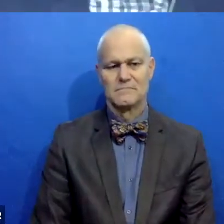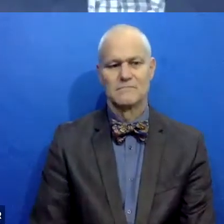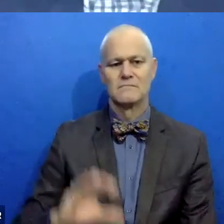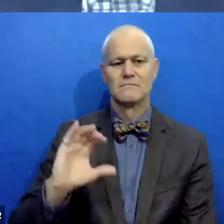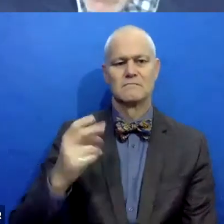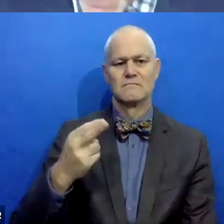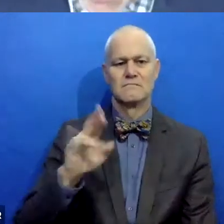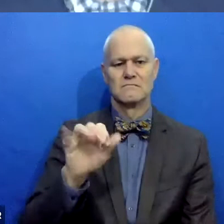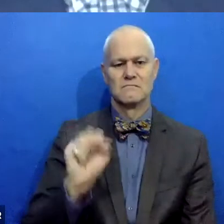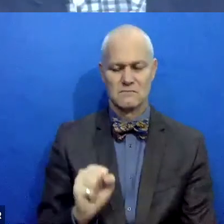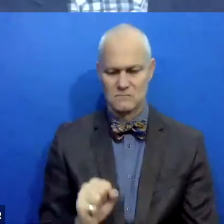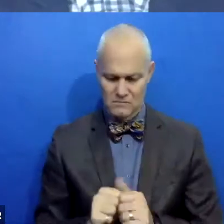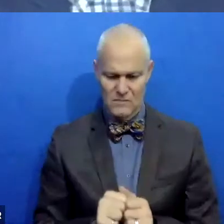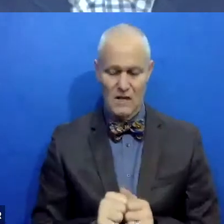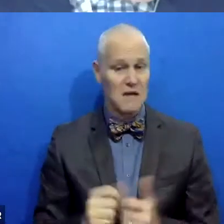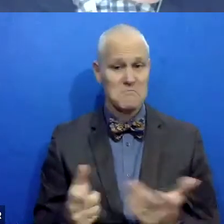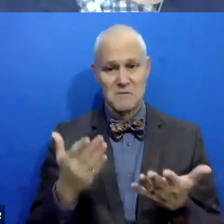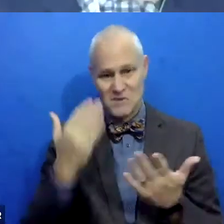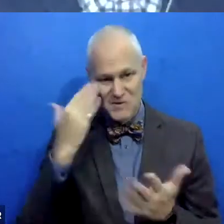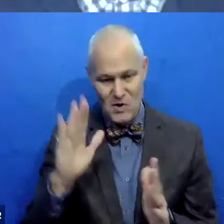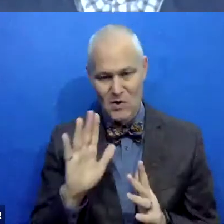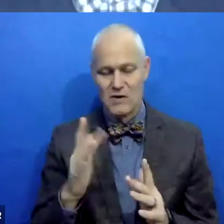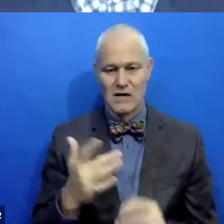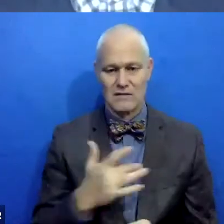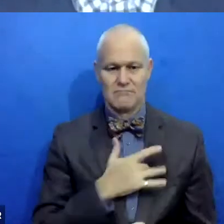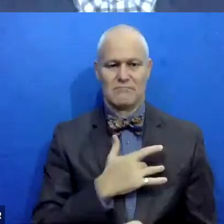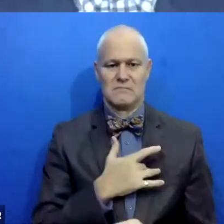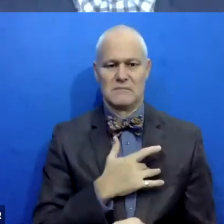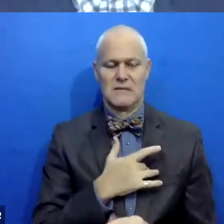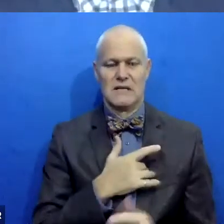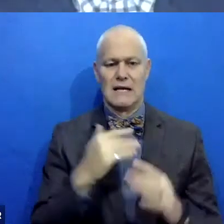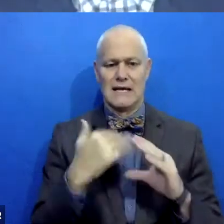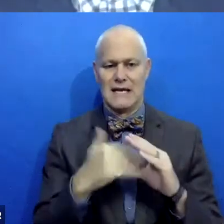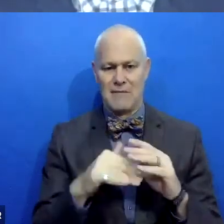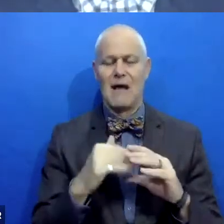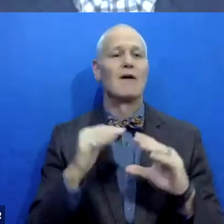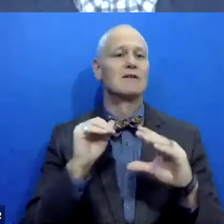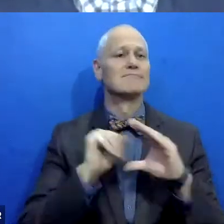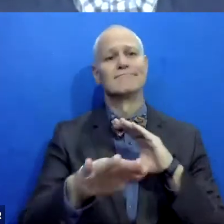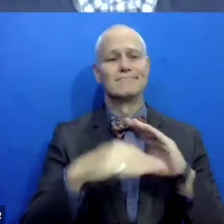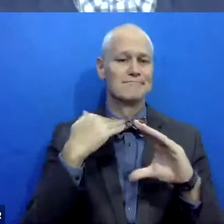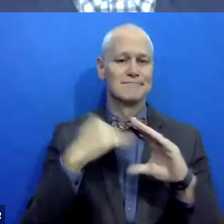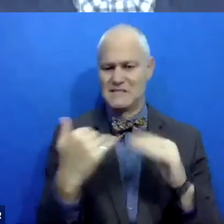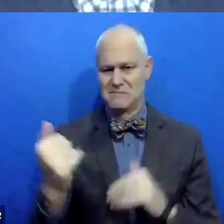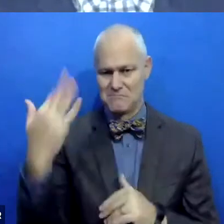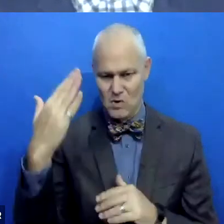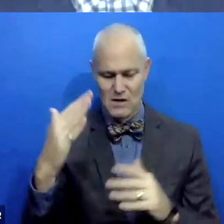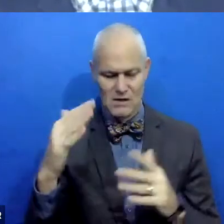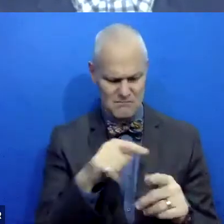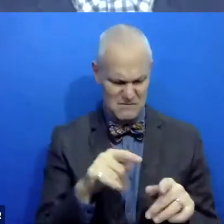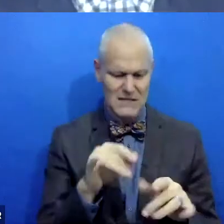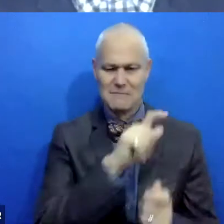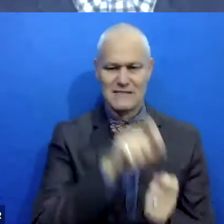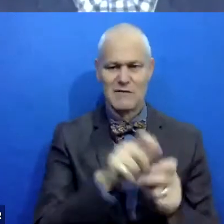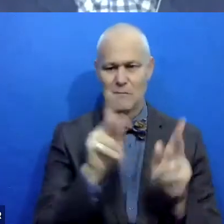Uh, whether you know it or not, you tapped into a bunch of emails I was sending and receiving this morning about a specific person